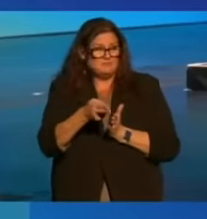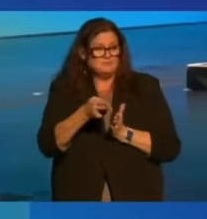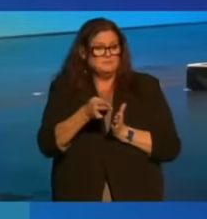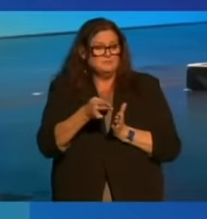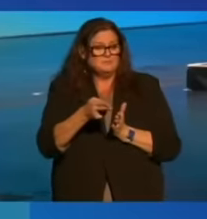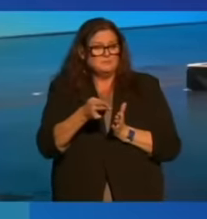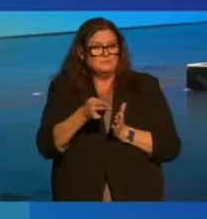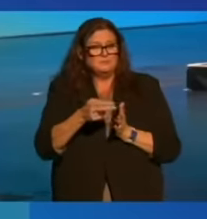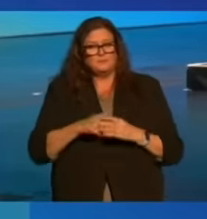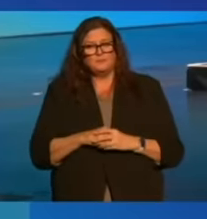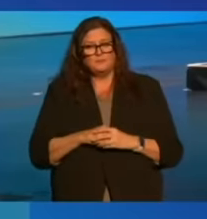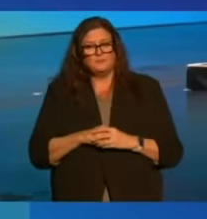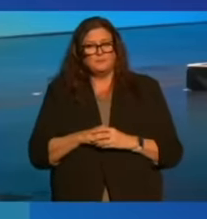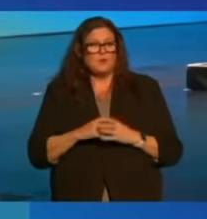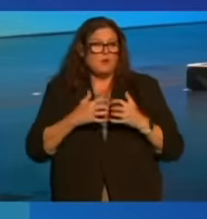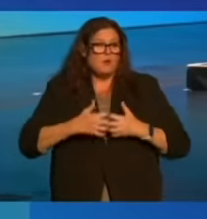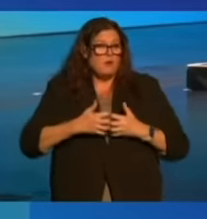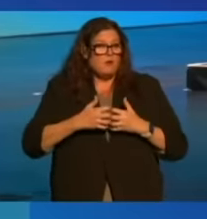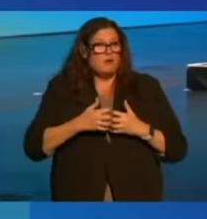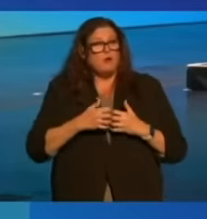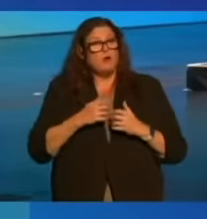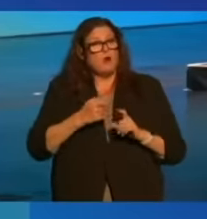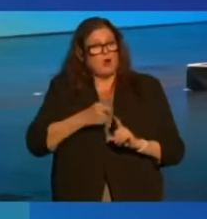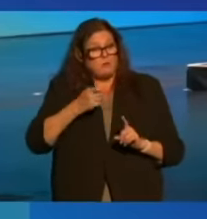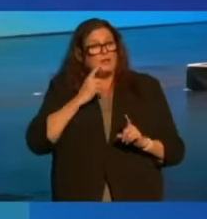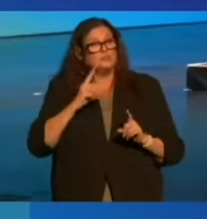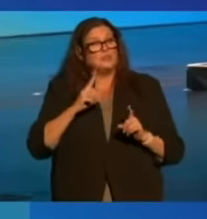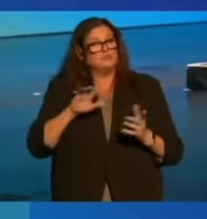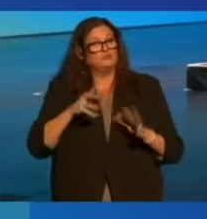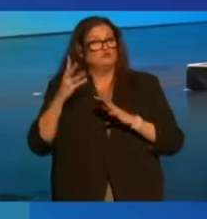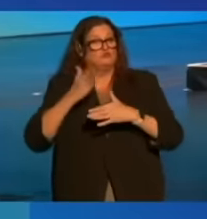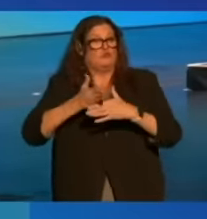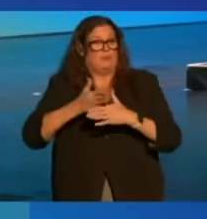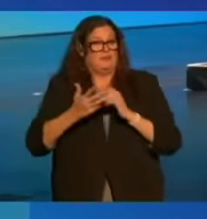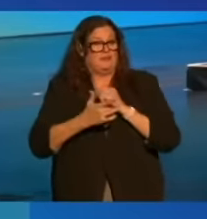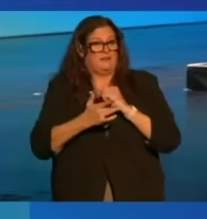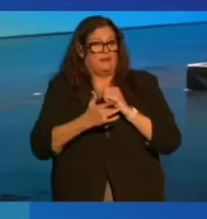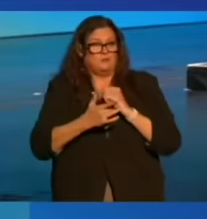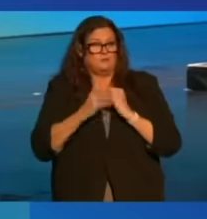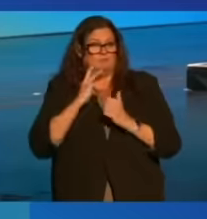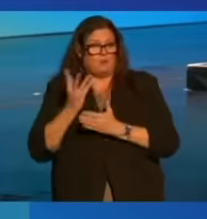automation and disruptive technologies are not going away.